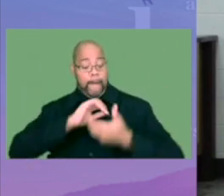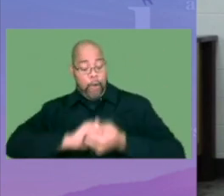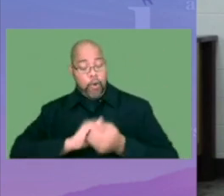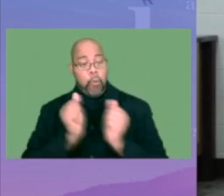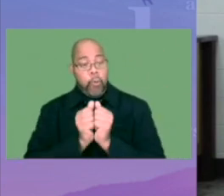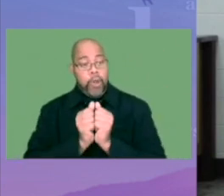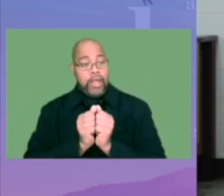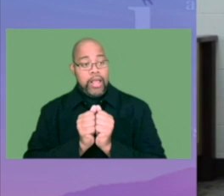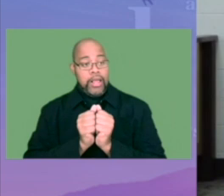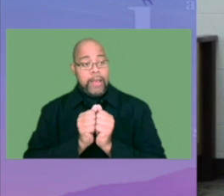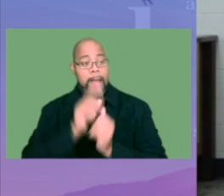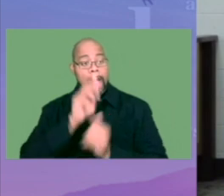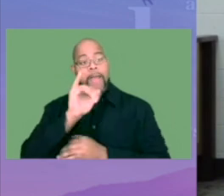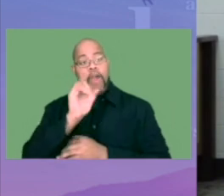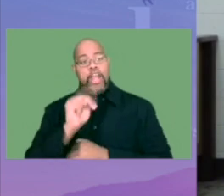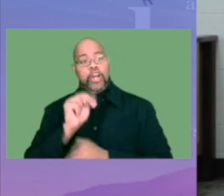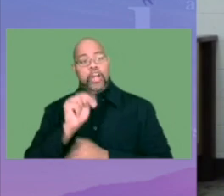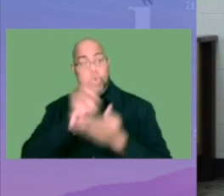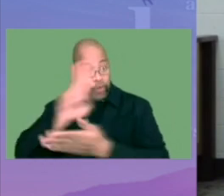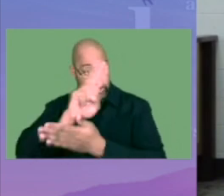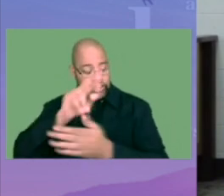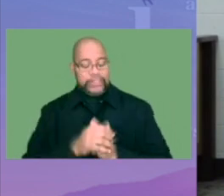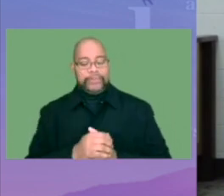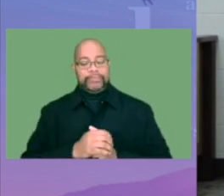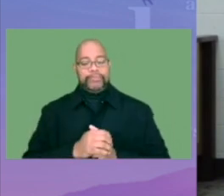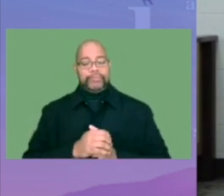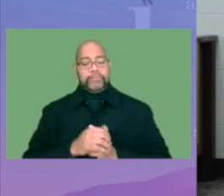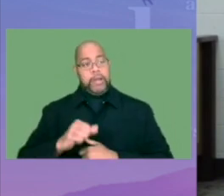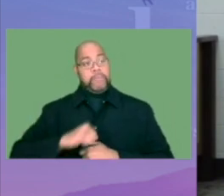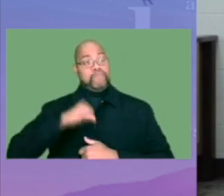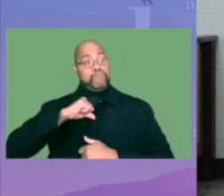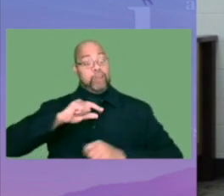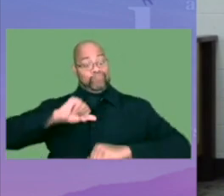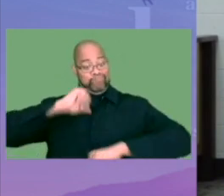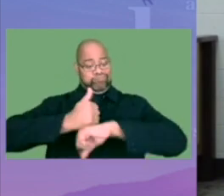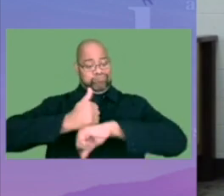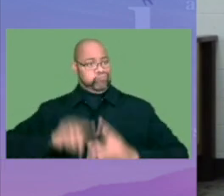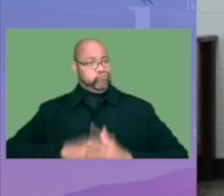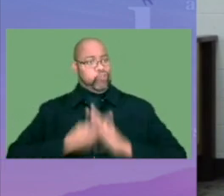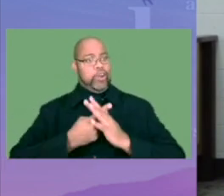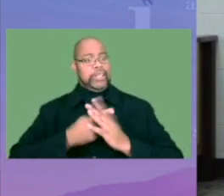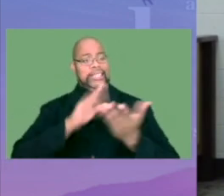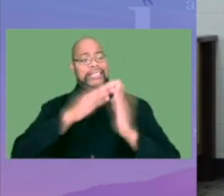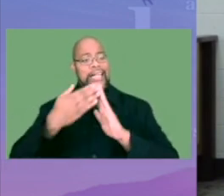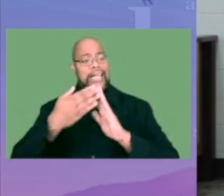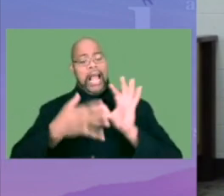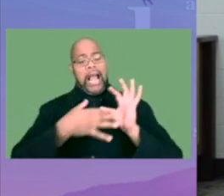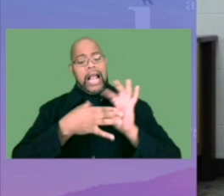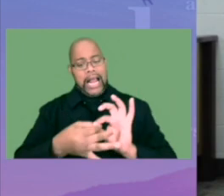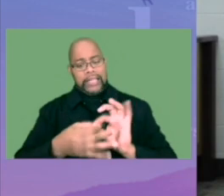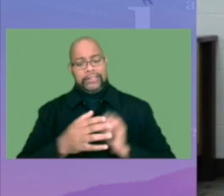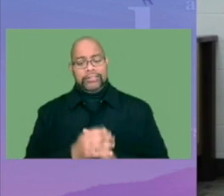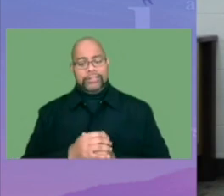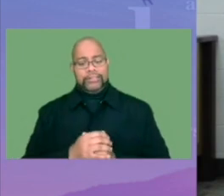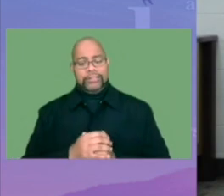Indianapolis, in partnership with Marion University, is proud to launch the